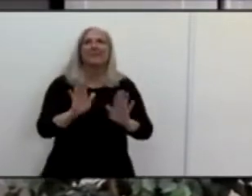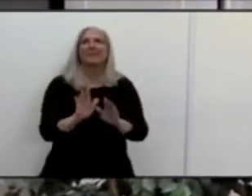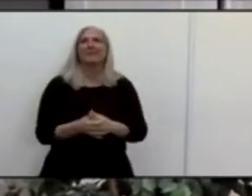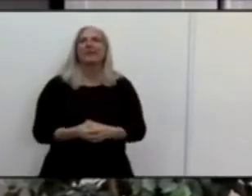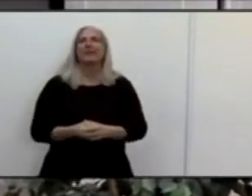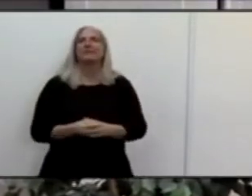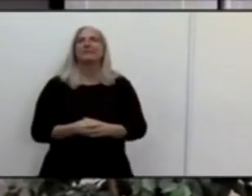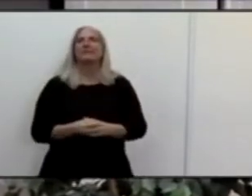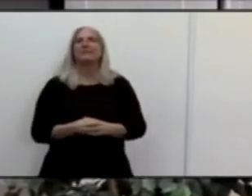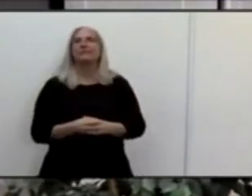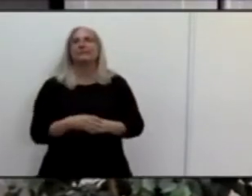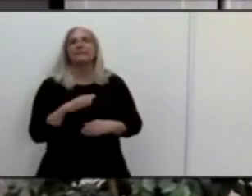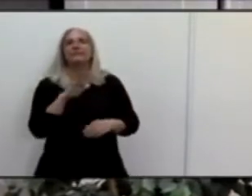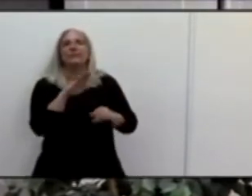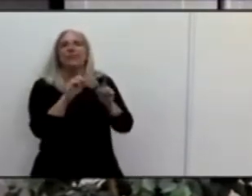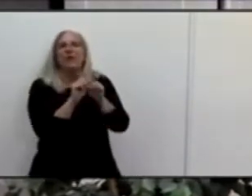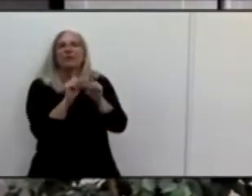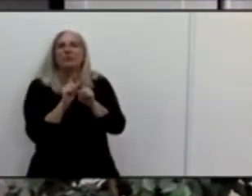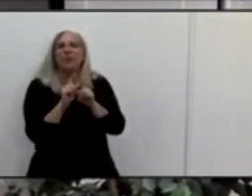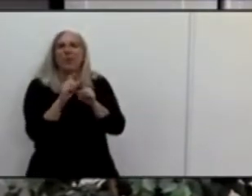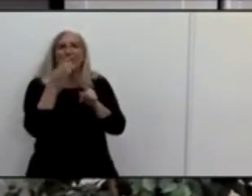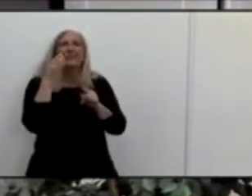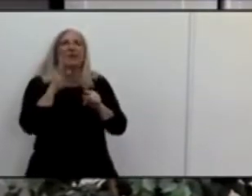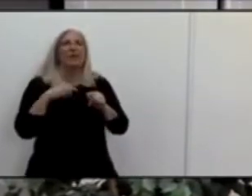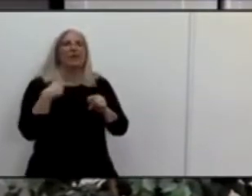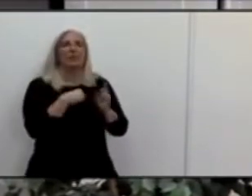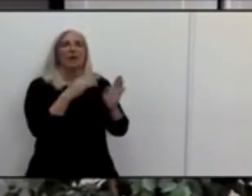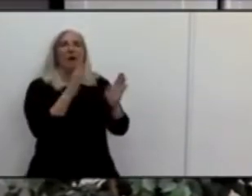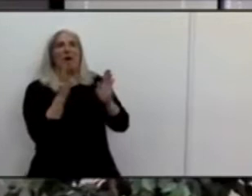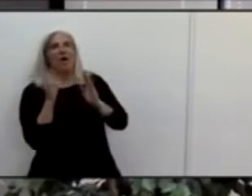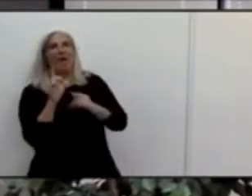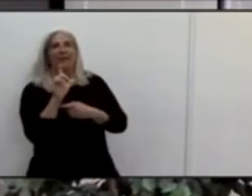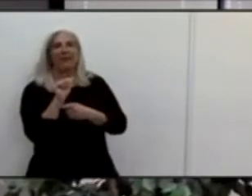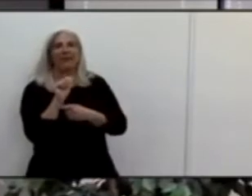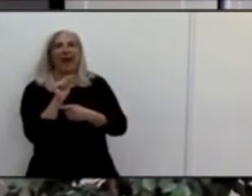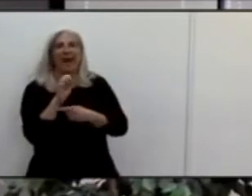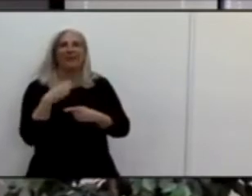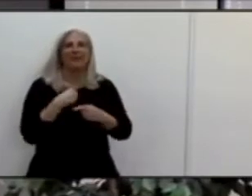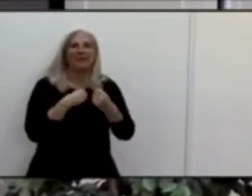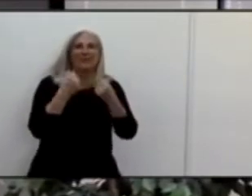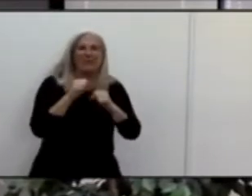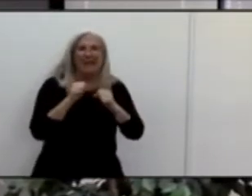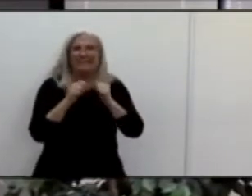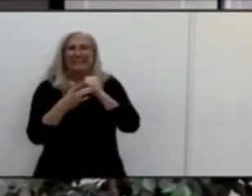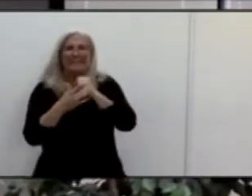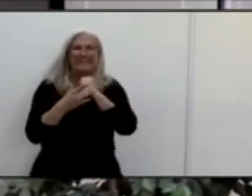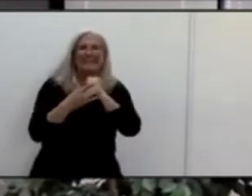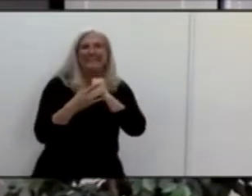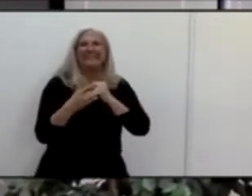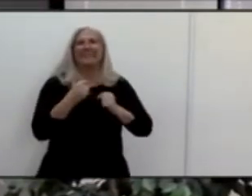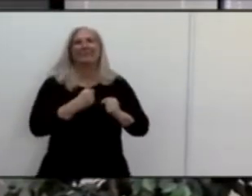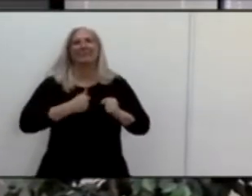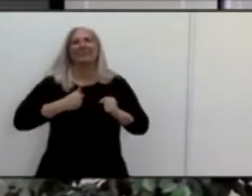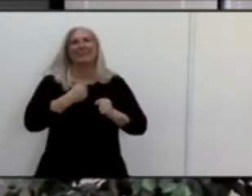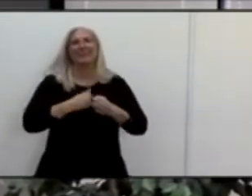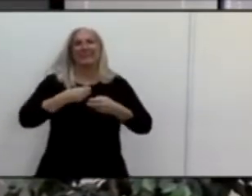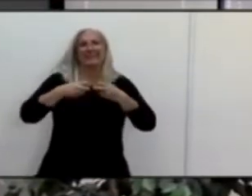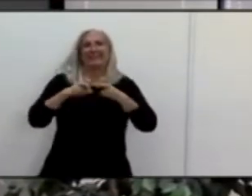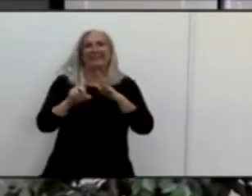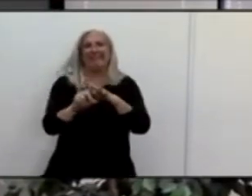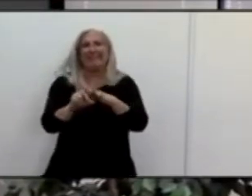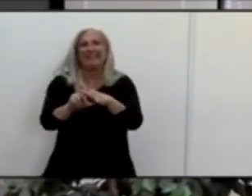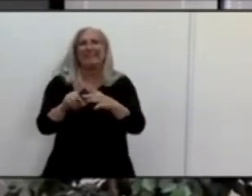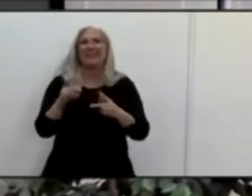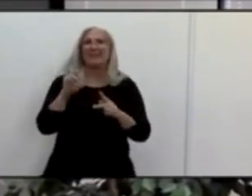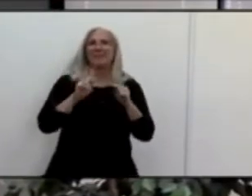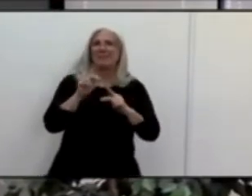difficulties. know we're always trying to improve our systems so our apologies to people for starting a few minutes late and thank you for hanging